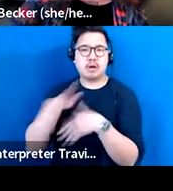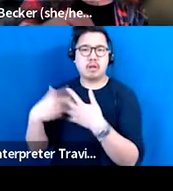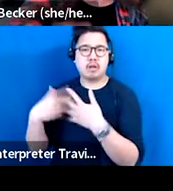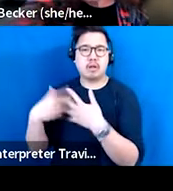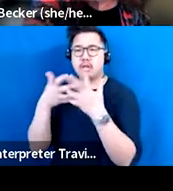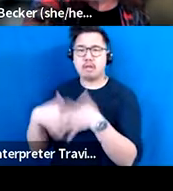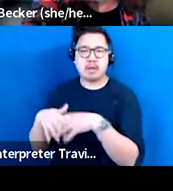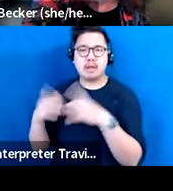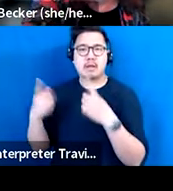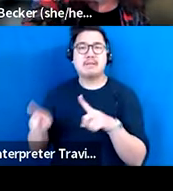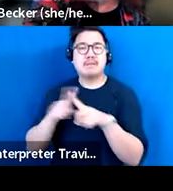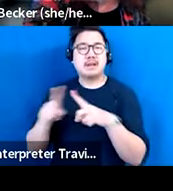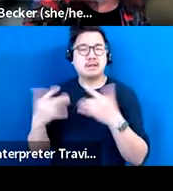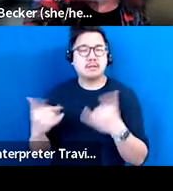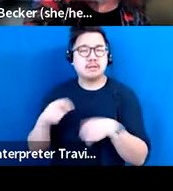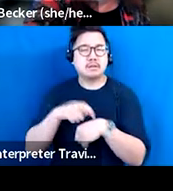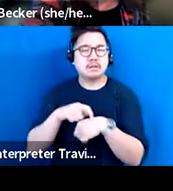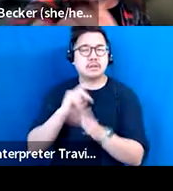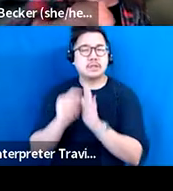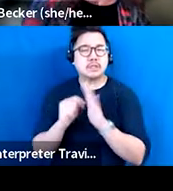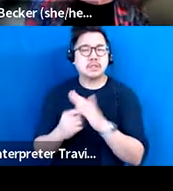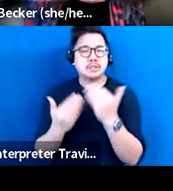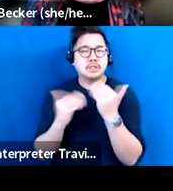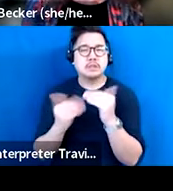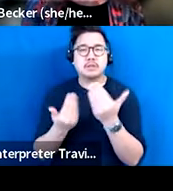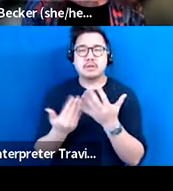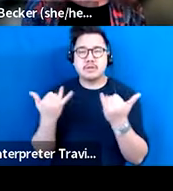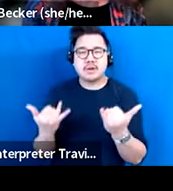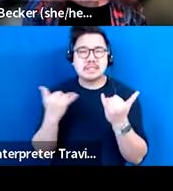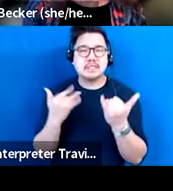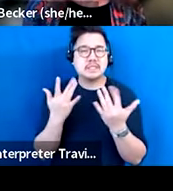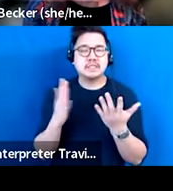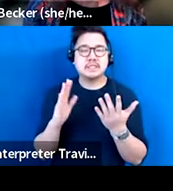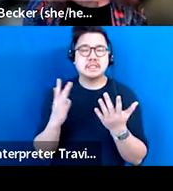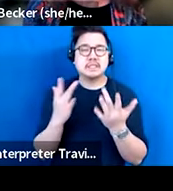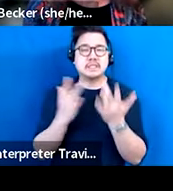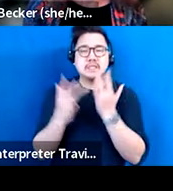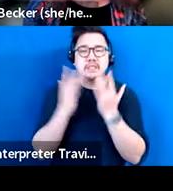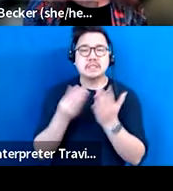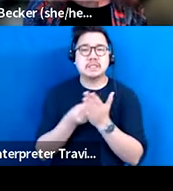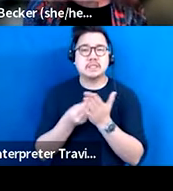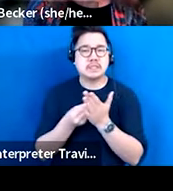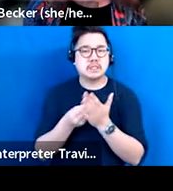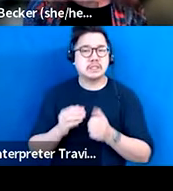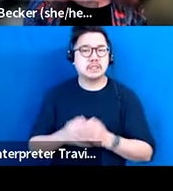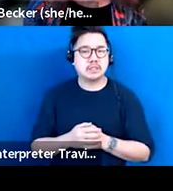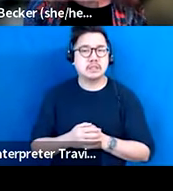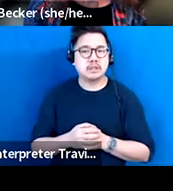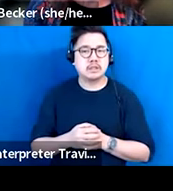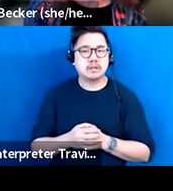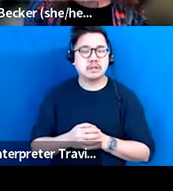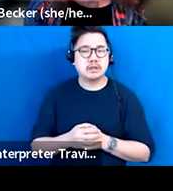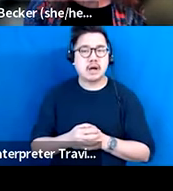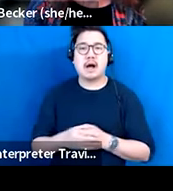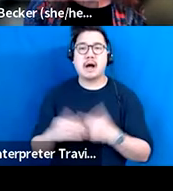time of constraint, robbing Peter to pay Paul, right? So I don't want to undermine my general operating revenues either.